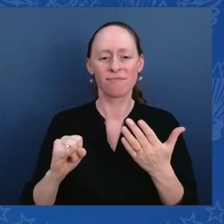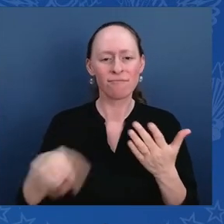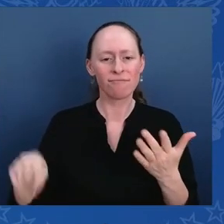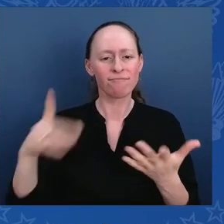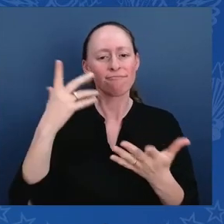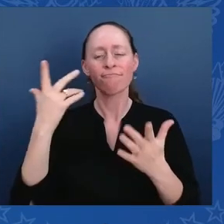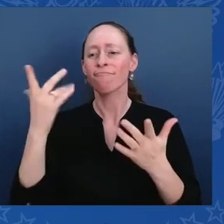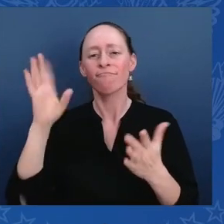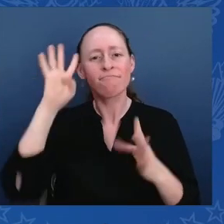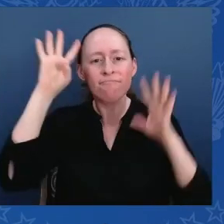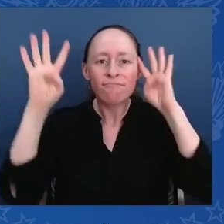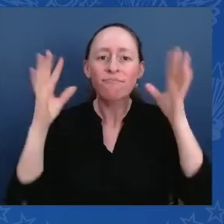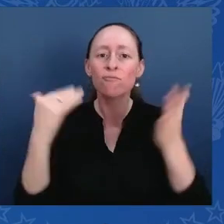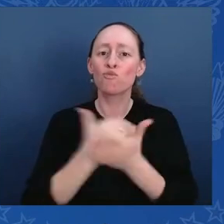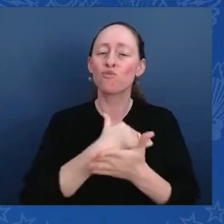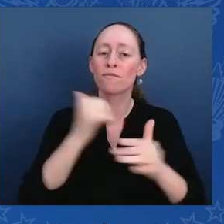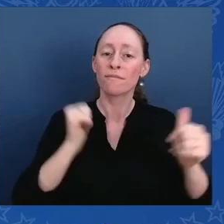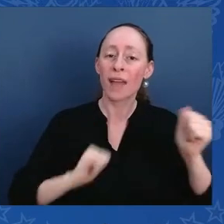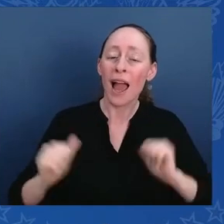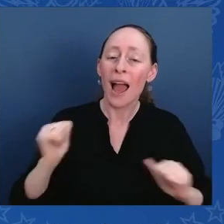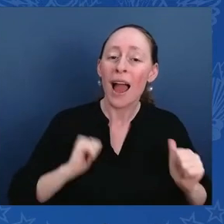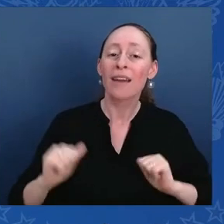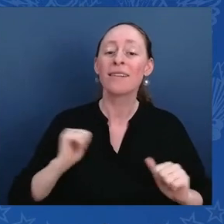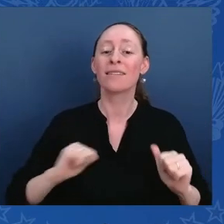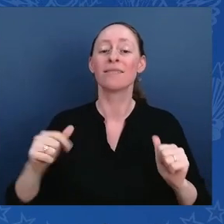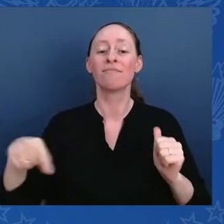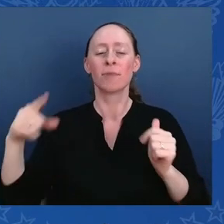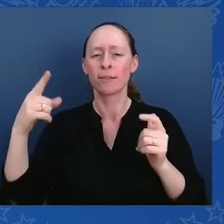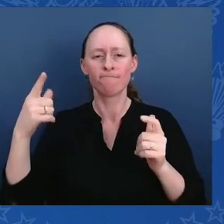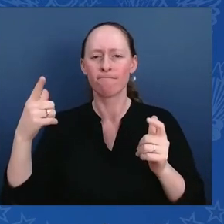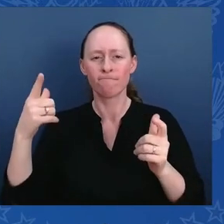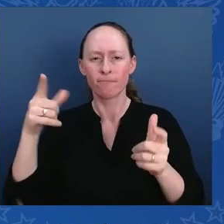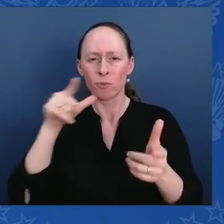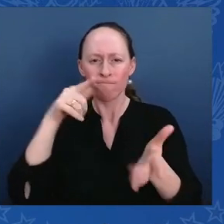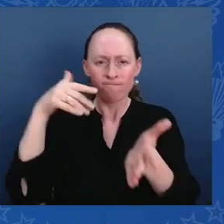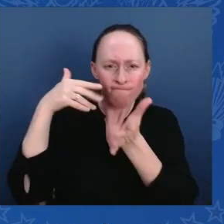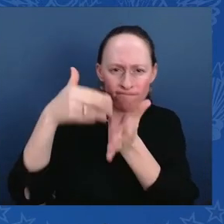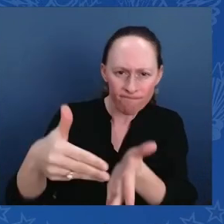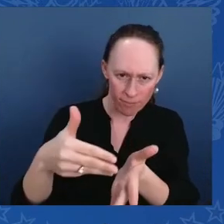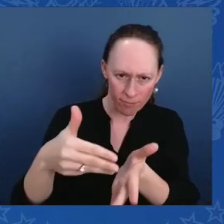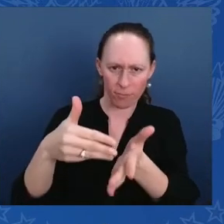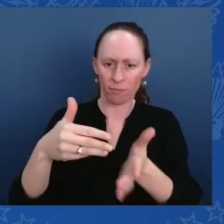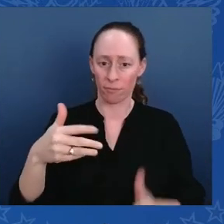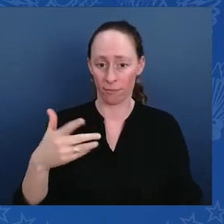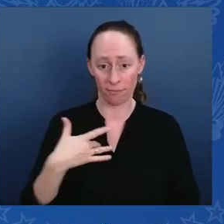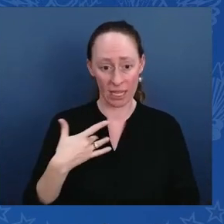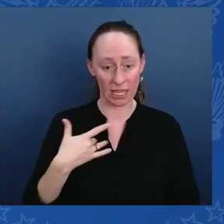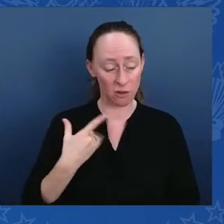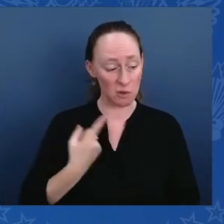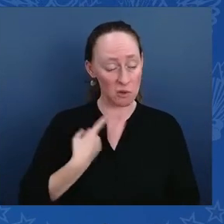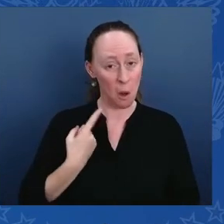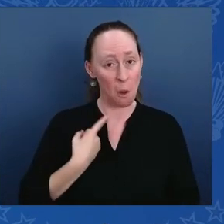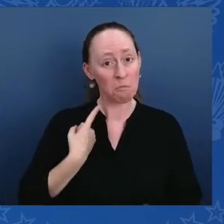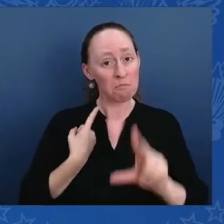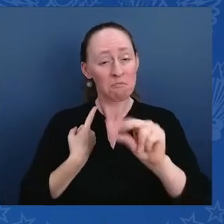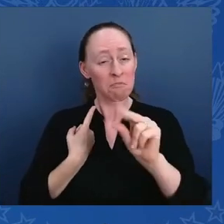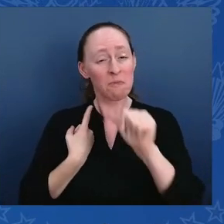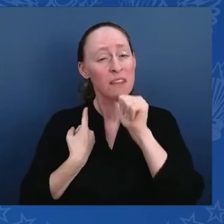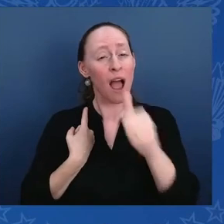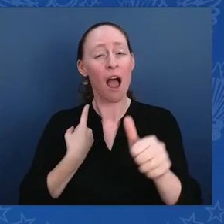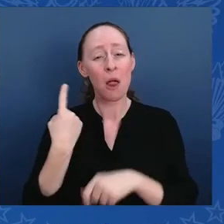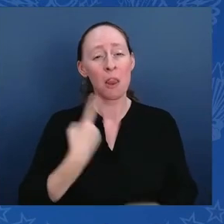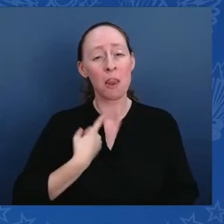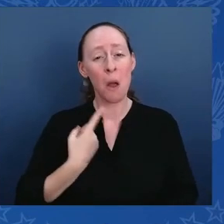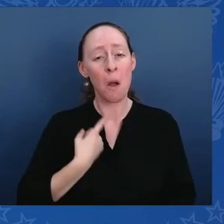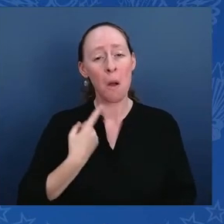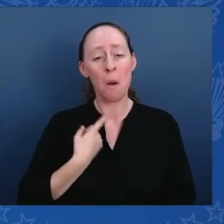and beautiful. To remind us that we're not alone. As long as there are stories to tell and songs to sing. As